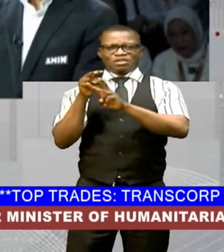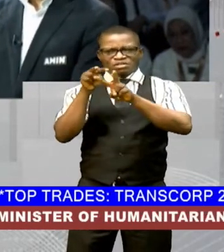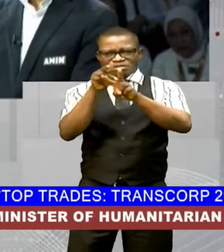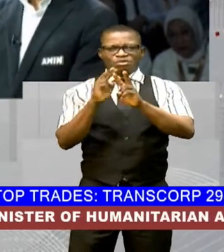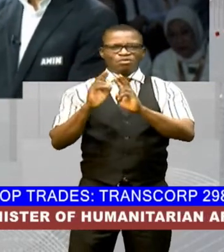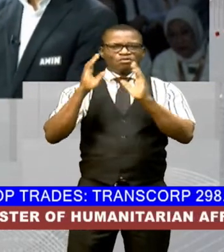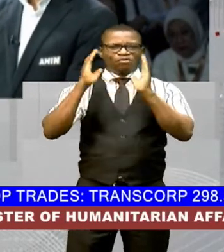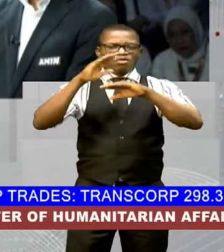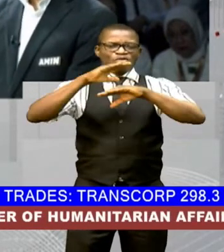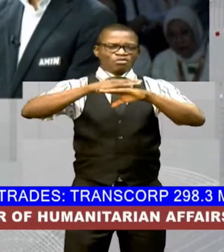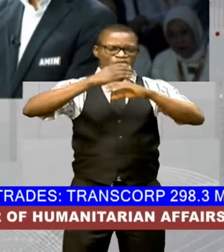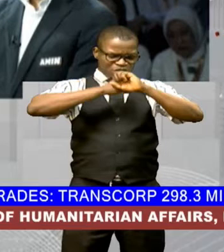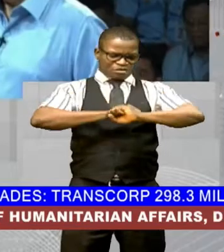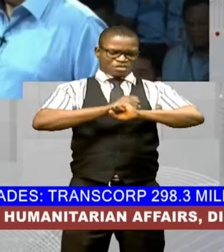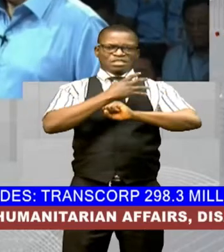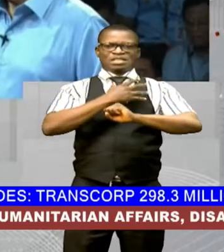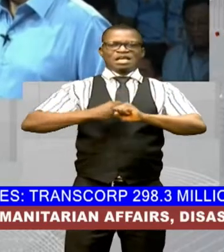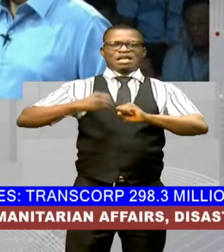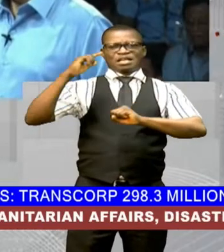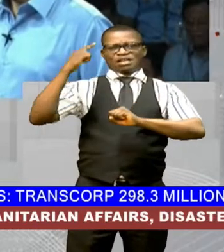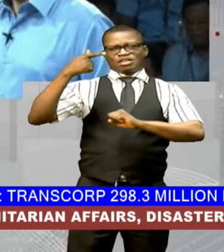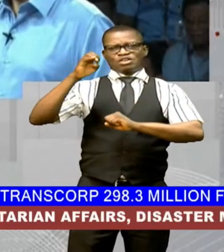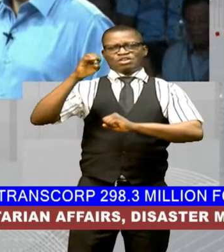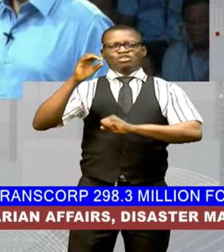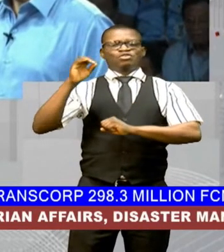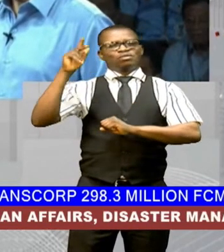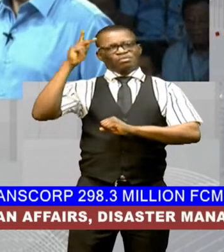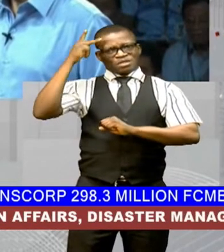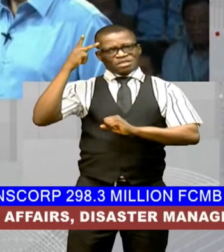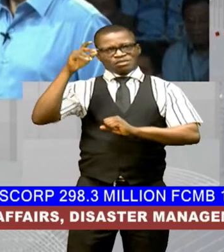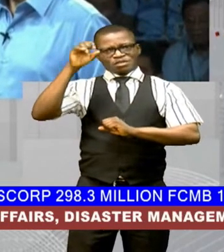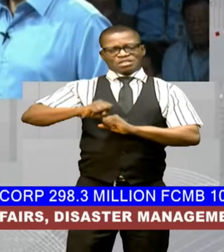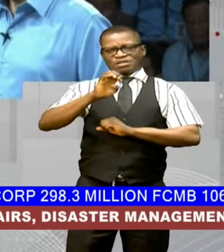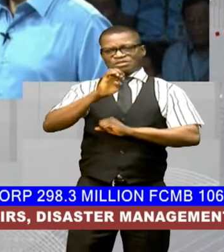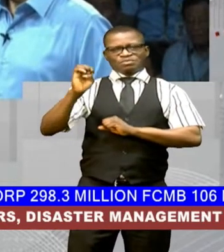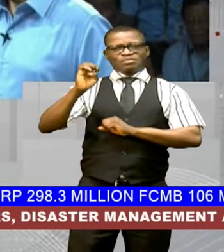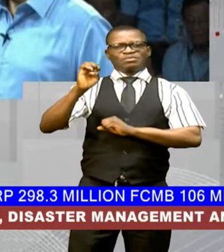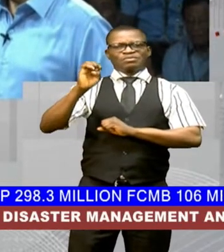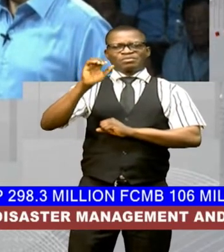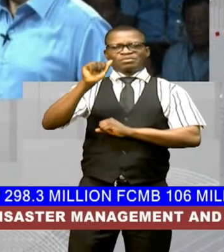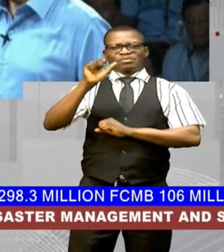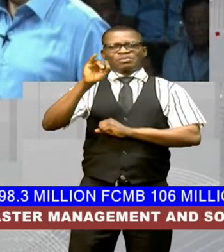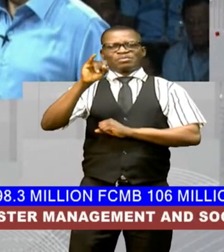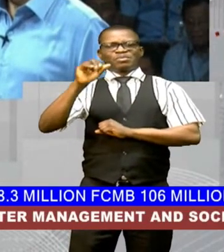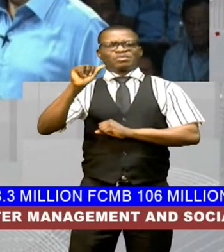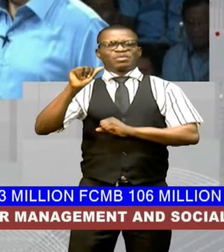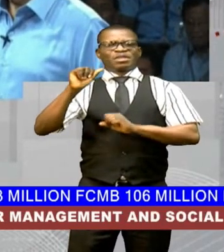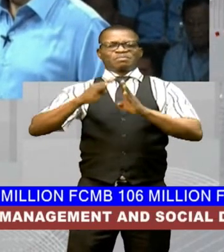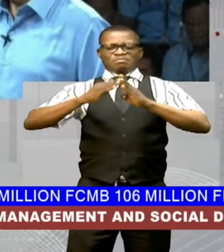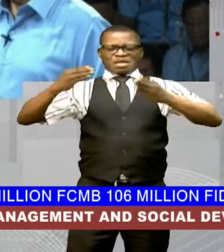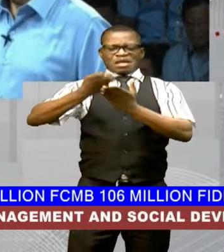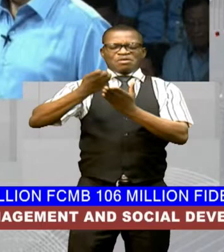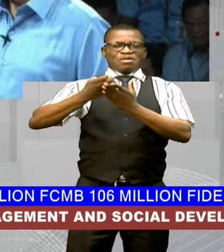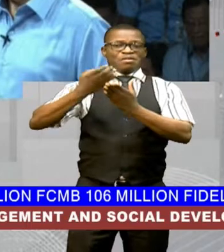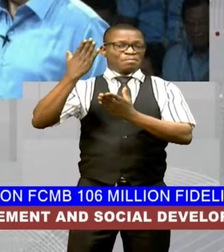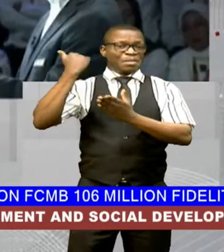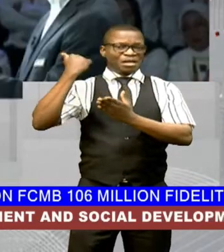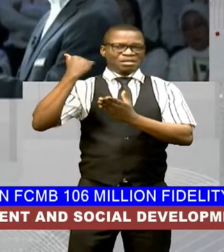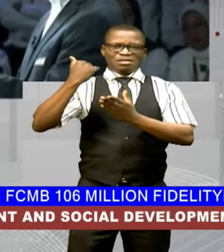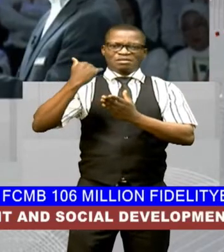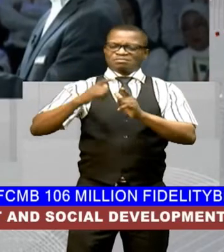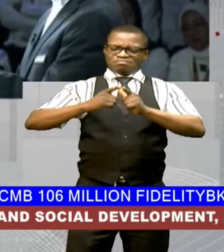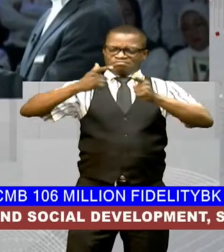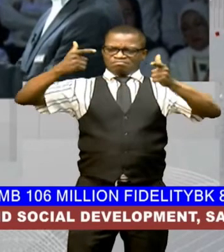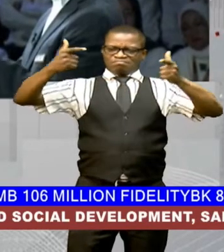on security and geopolitics southeast asia's biggest economy has for the past decade lacked regional